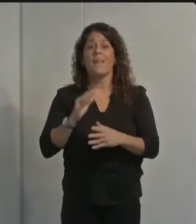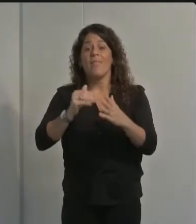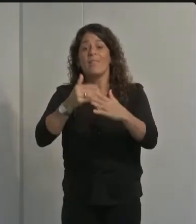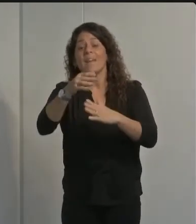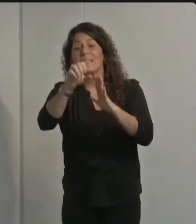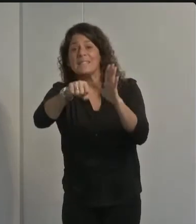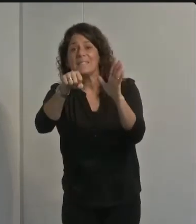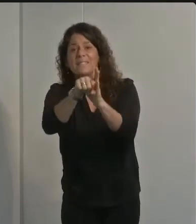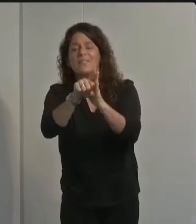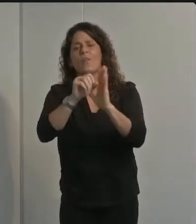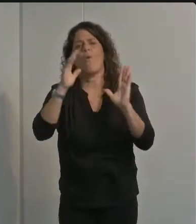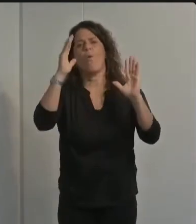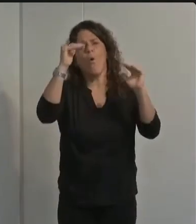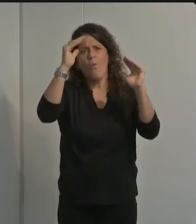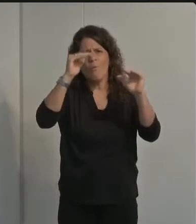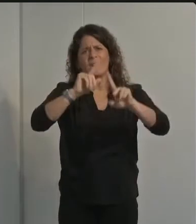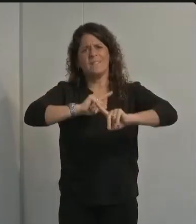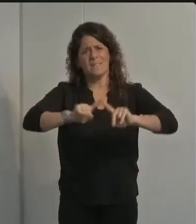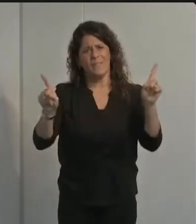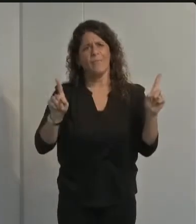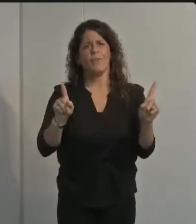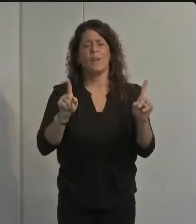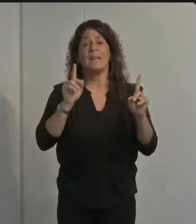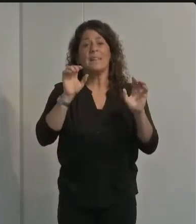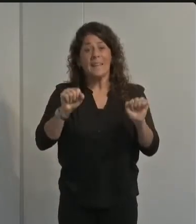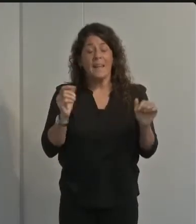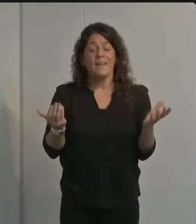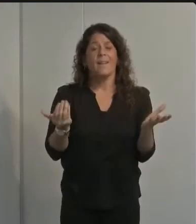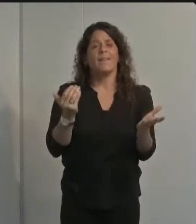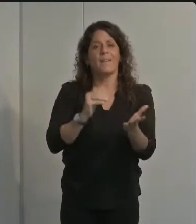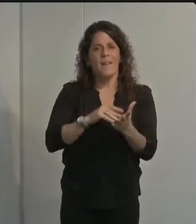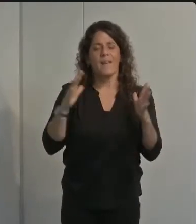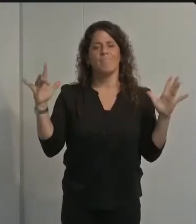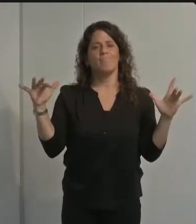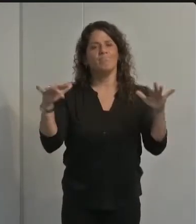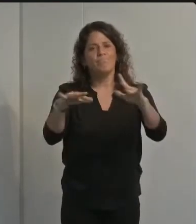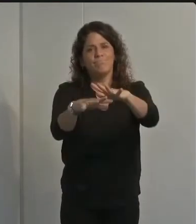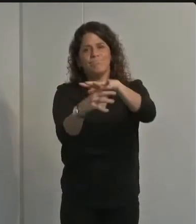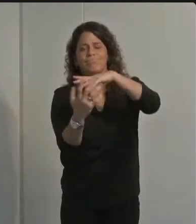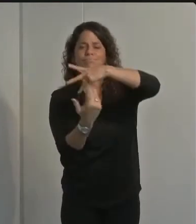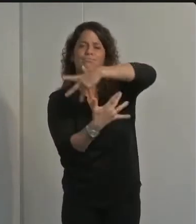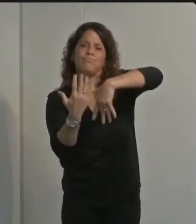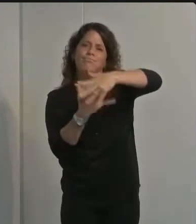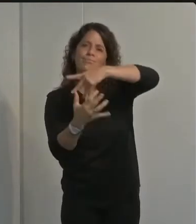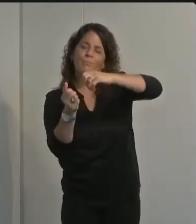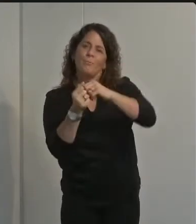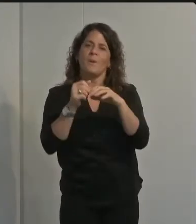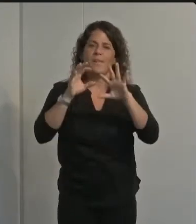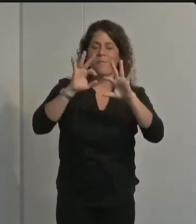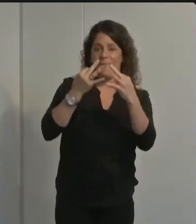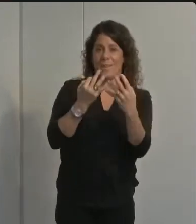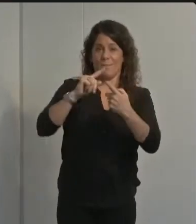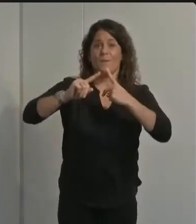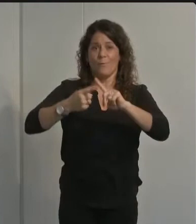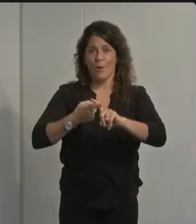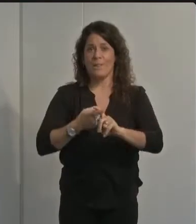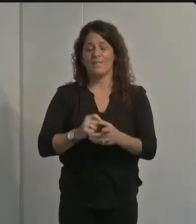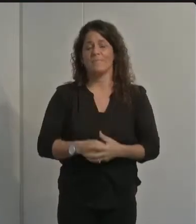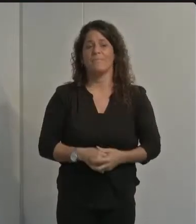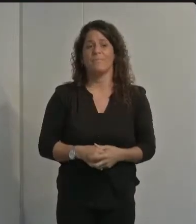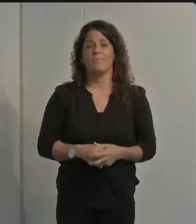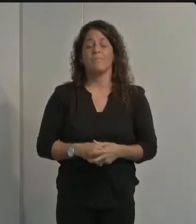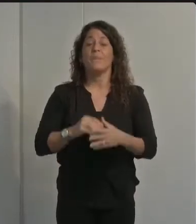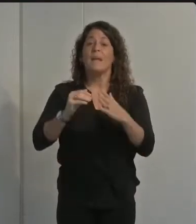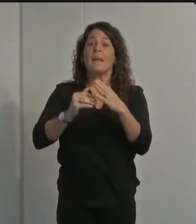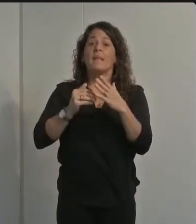will hopefully be in a very different place and can again resume our traditional celebrations with family and friends next we have